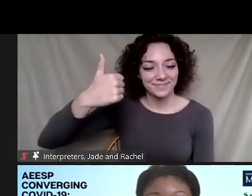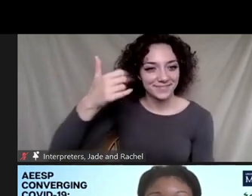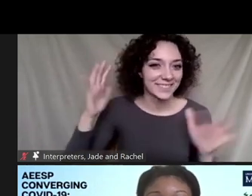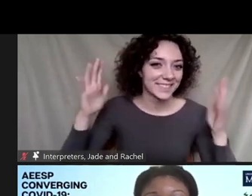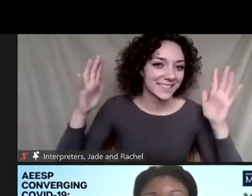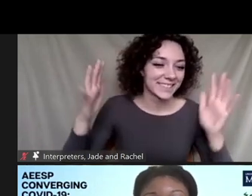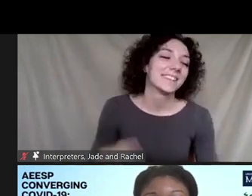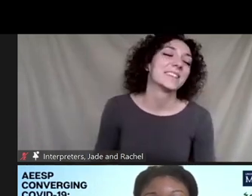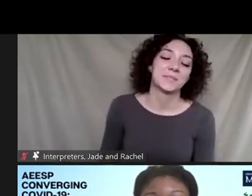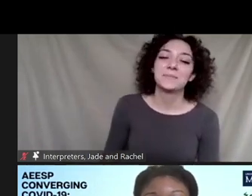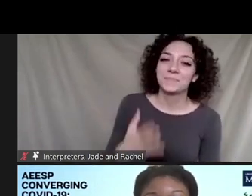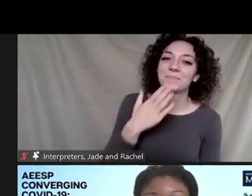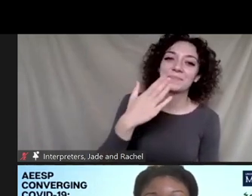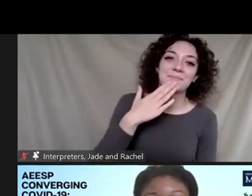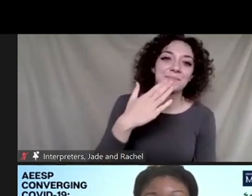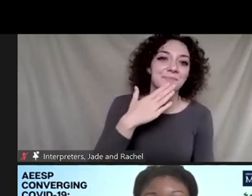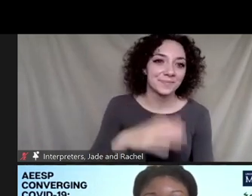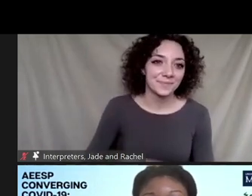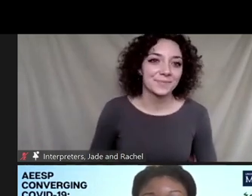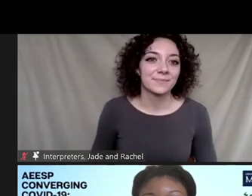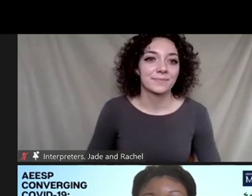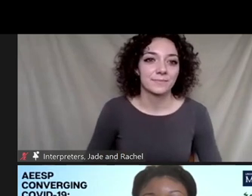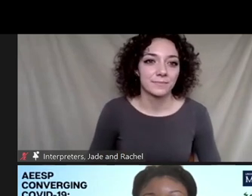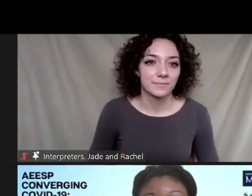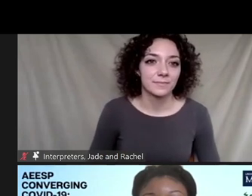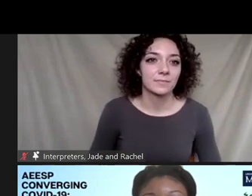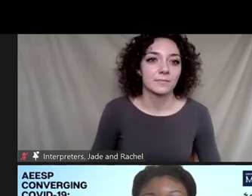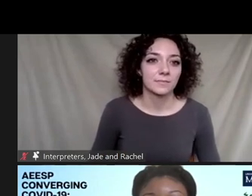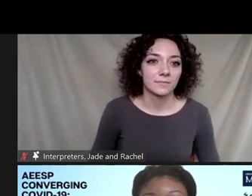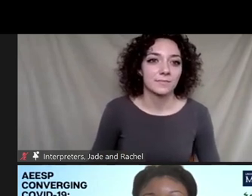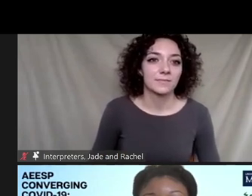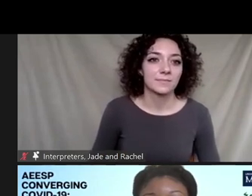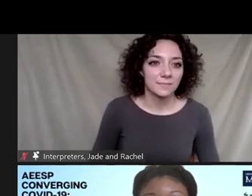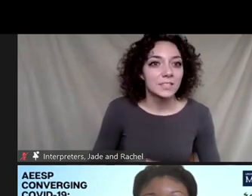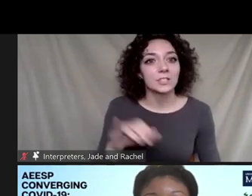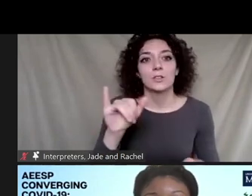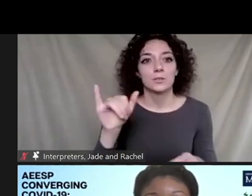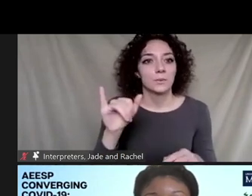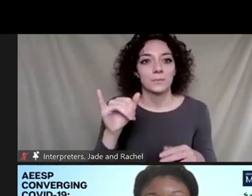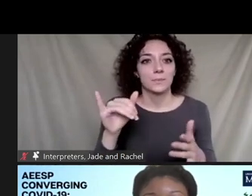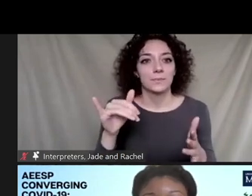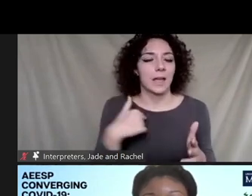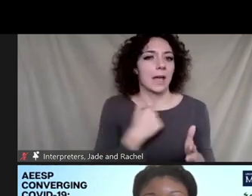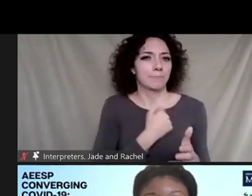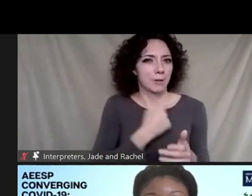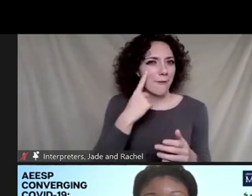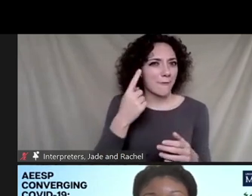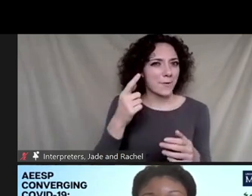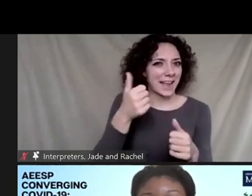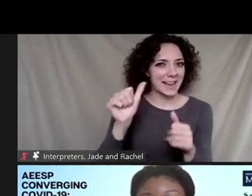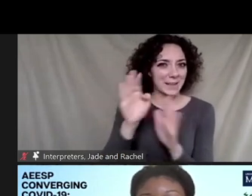Thank you. And of course, on time, the municipal solid waste is coming. So sorry for any background noise.